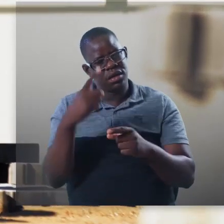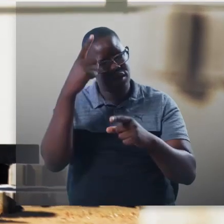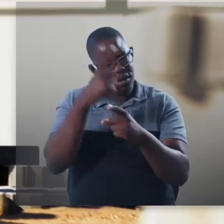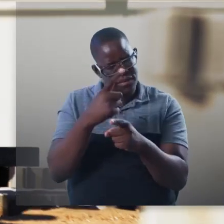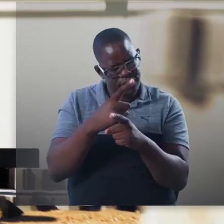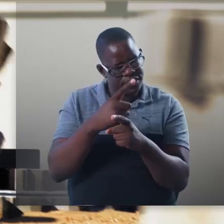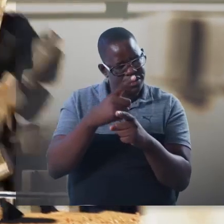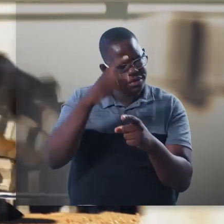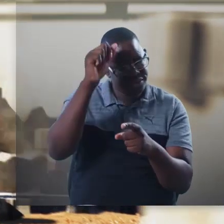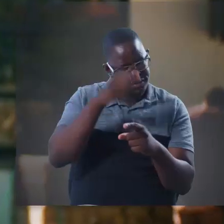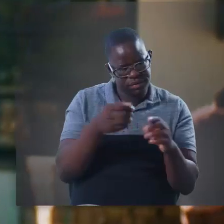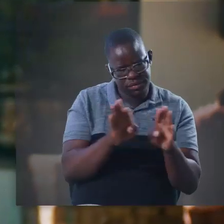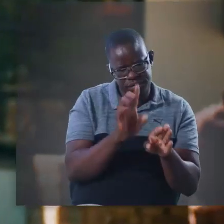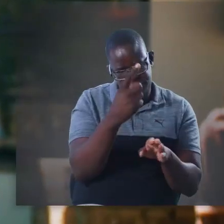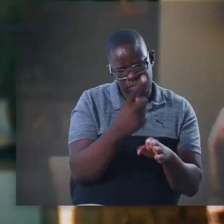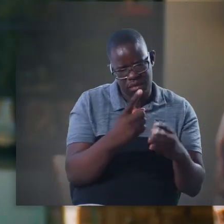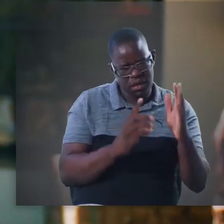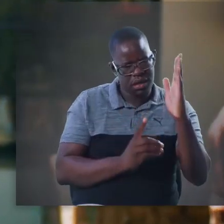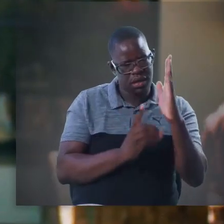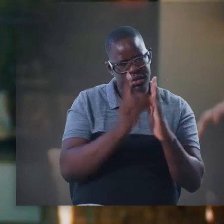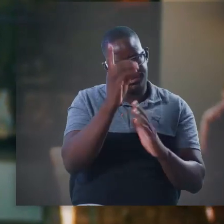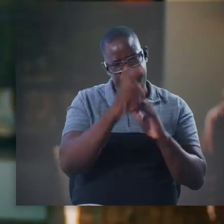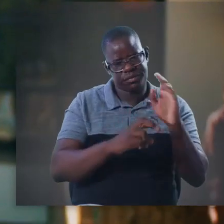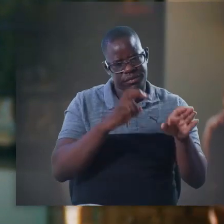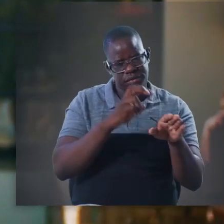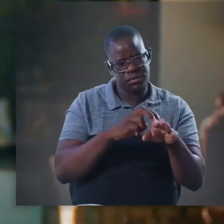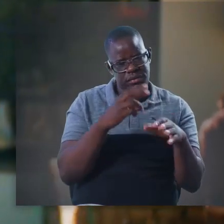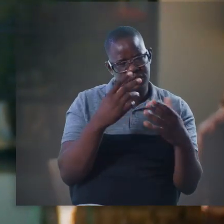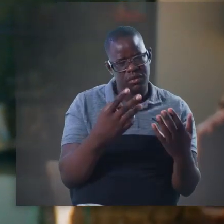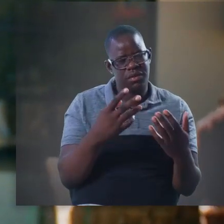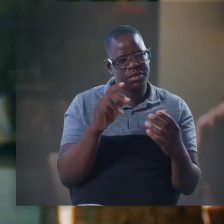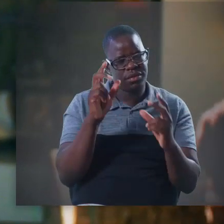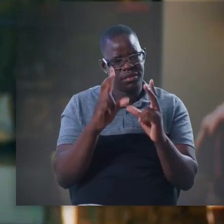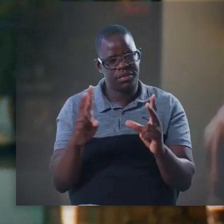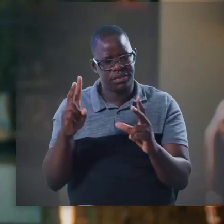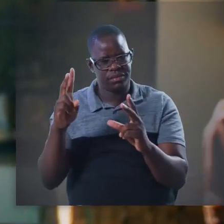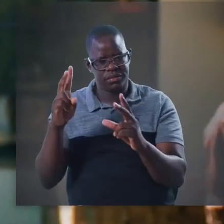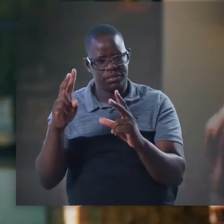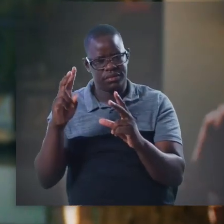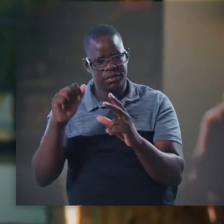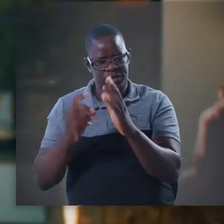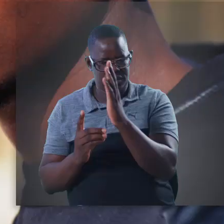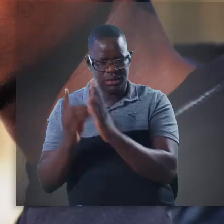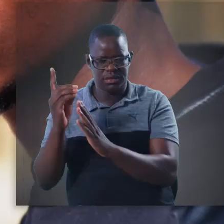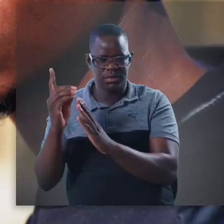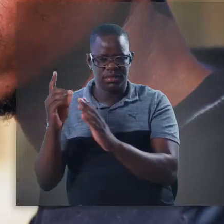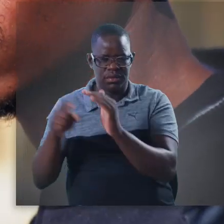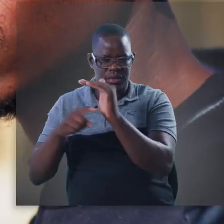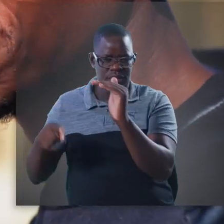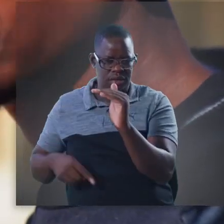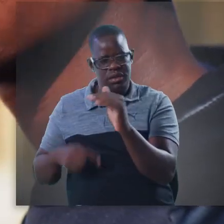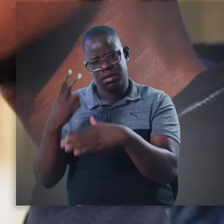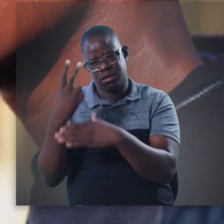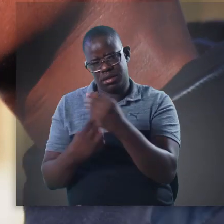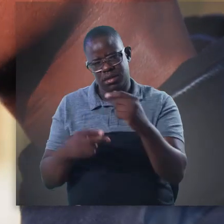It's actually very sad. And, you know, I was even thinking to myself, is it really that the government, you know, has anything to do with the development plans of this